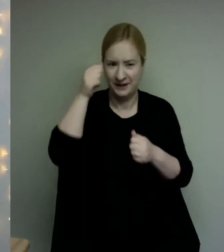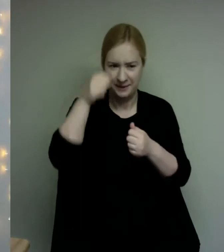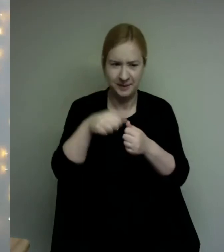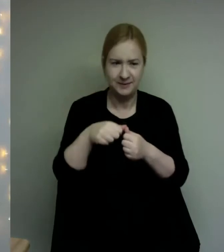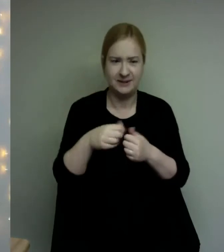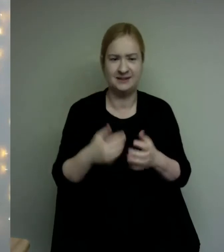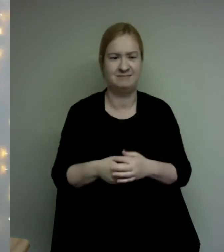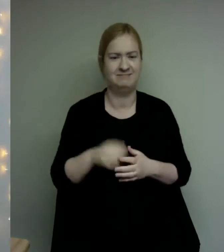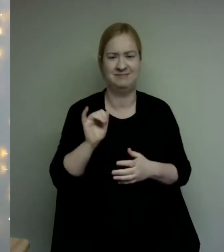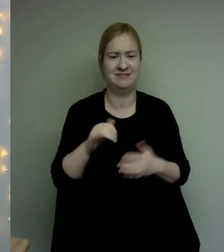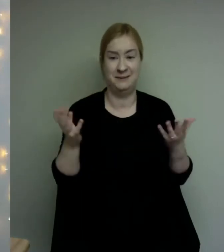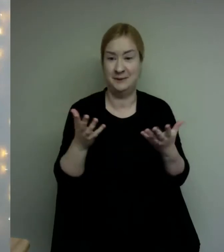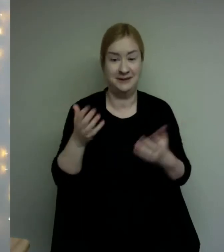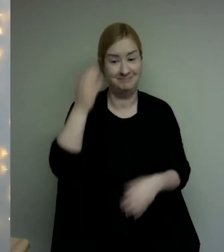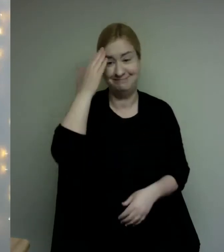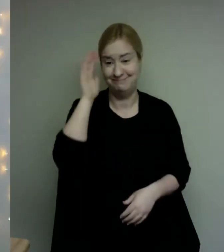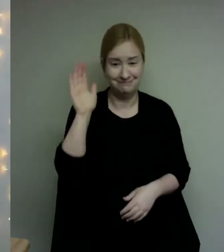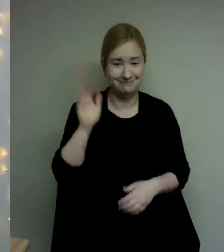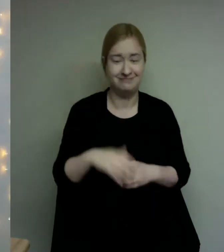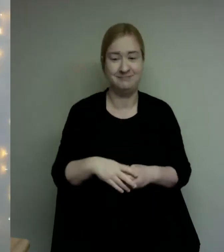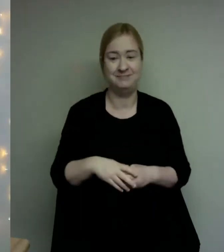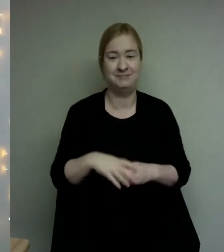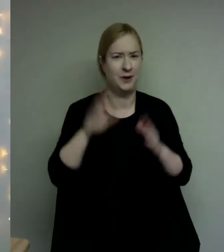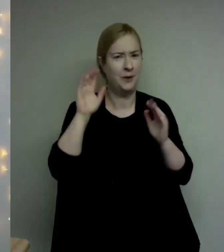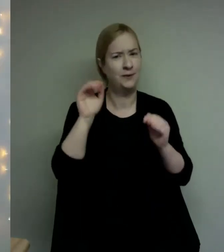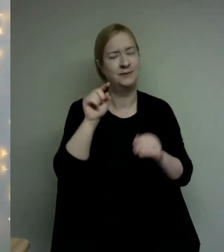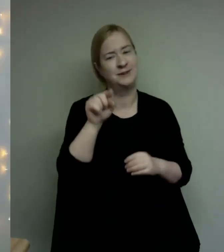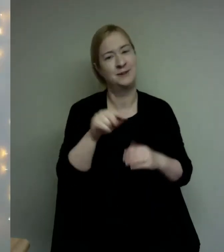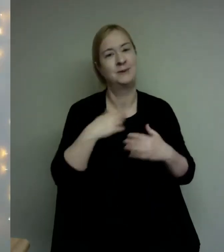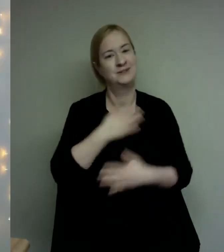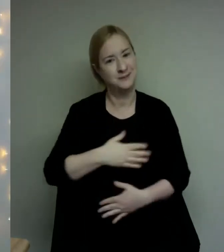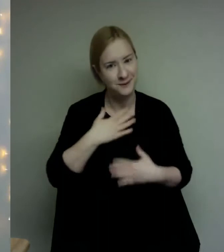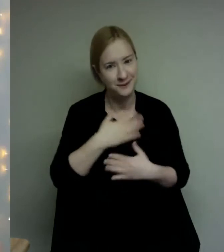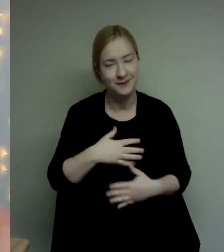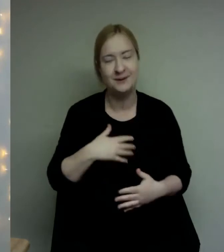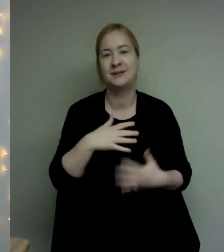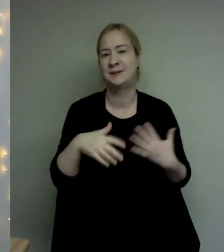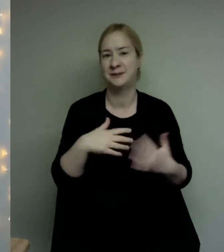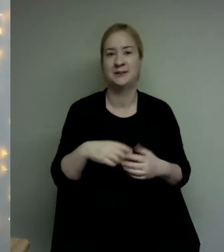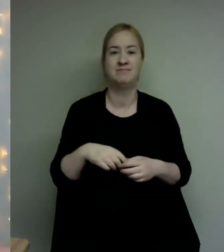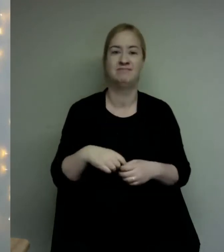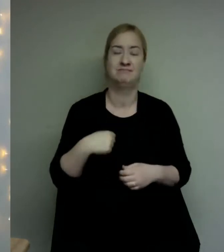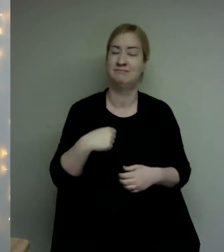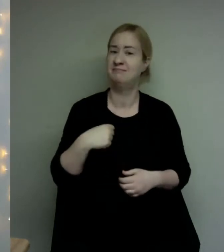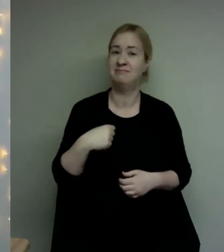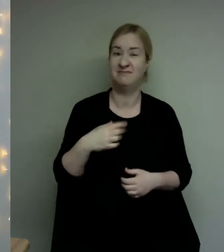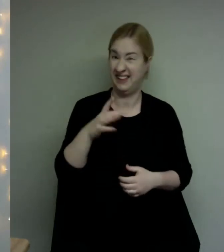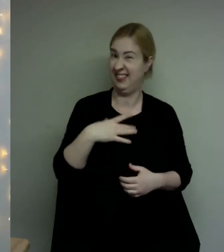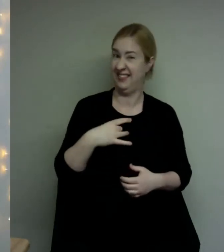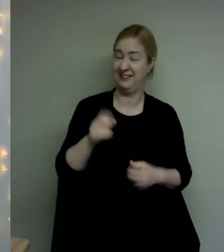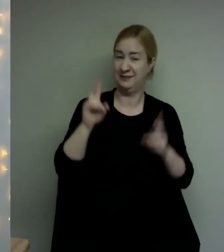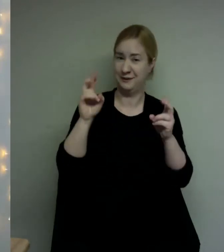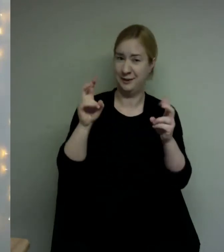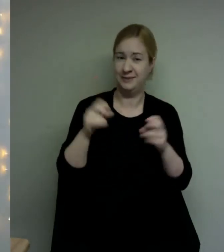that anyway i hope that you enjoyed that i really like this topic i think it's really cool to reflect on that so